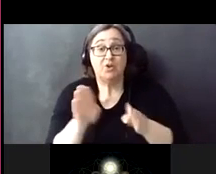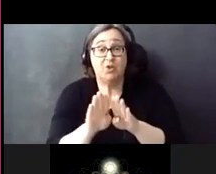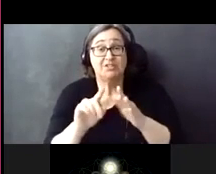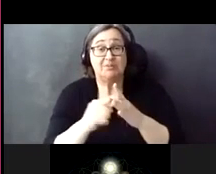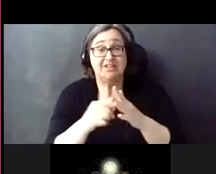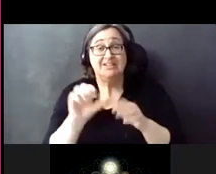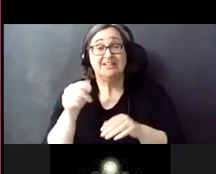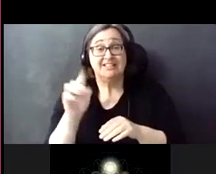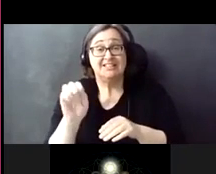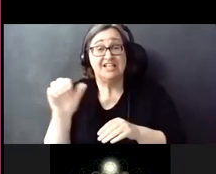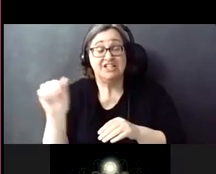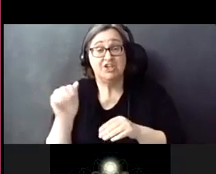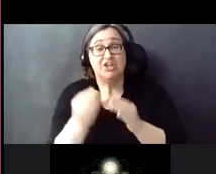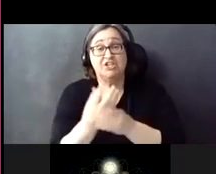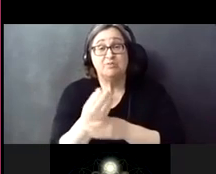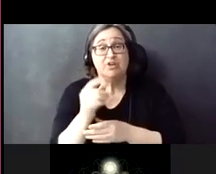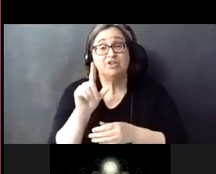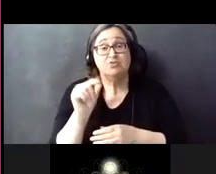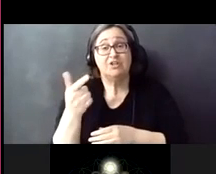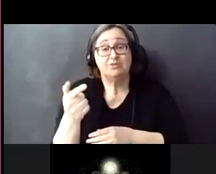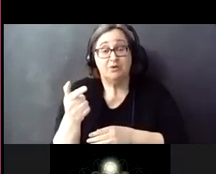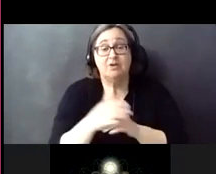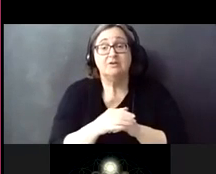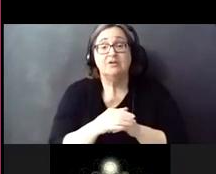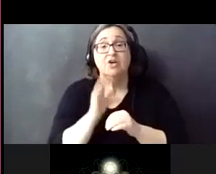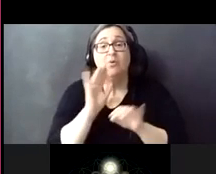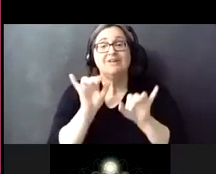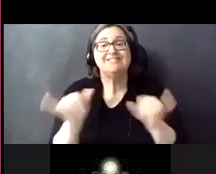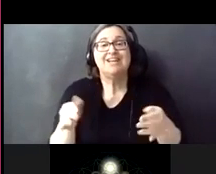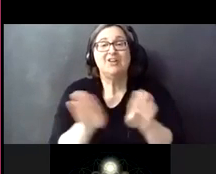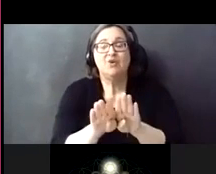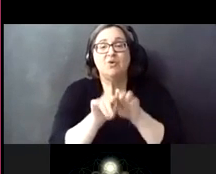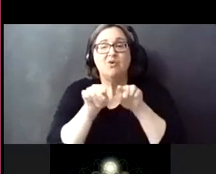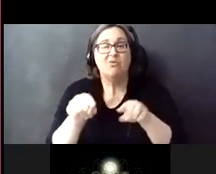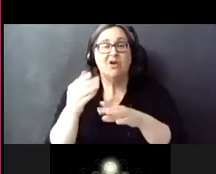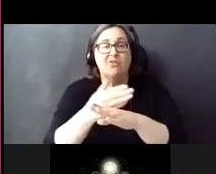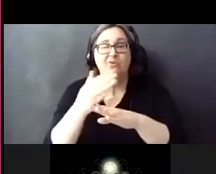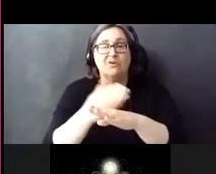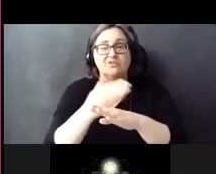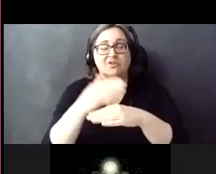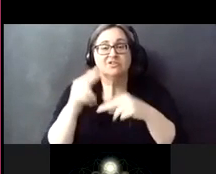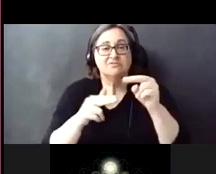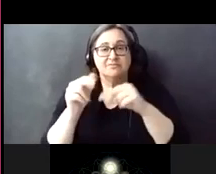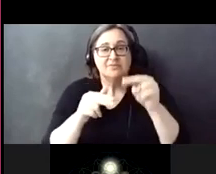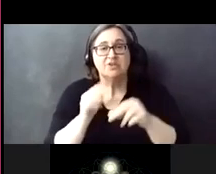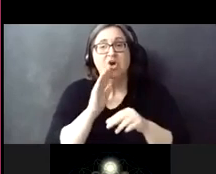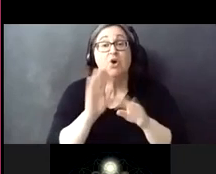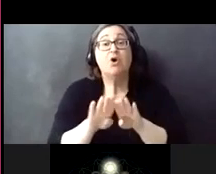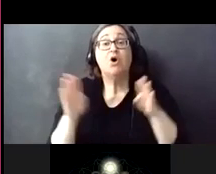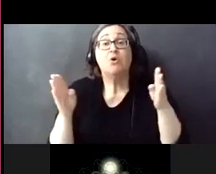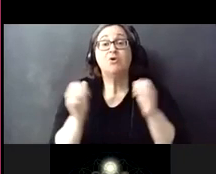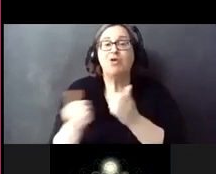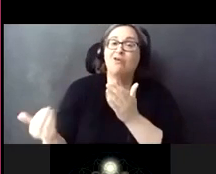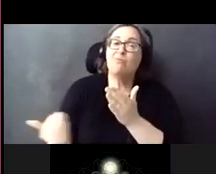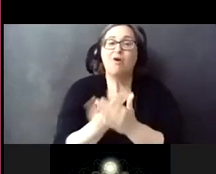stage a construction in spring 2021 and will remain closed throughout the construction period it will reopen with